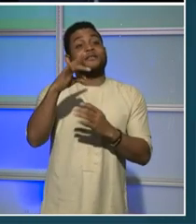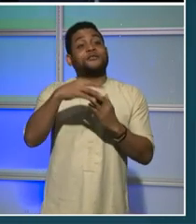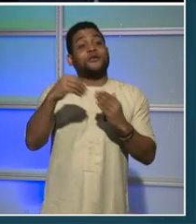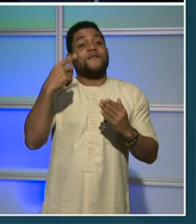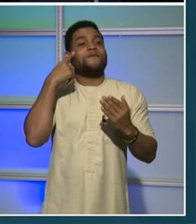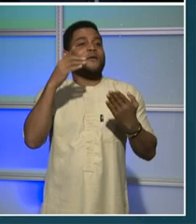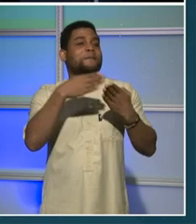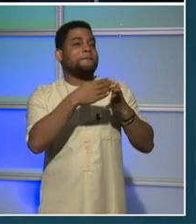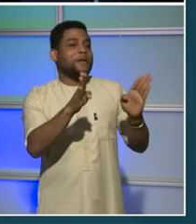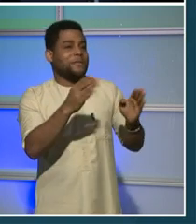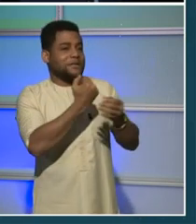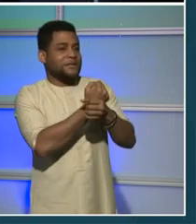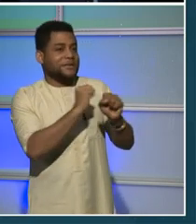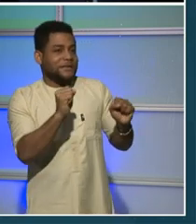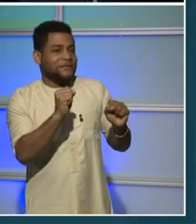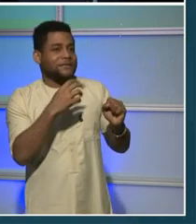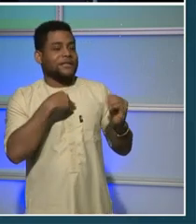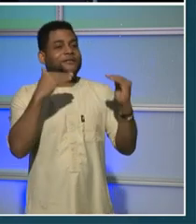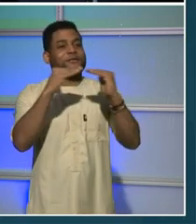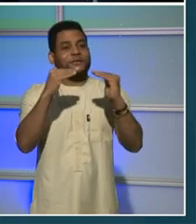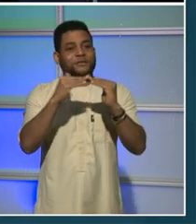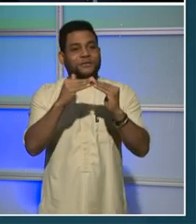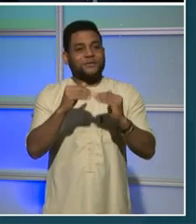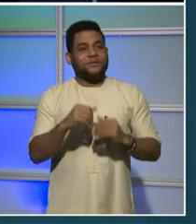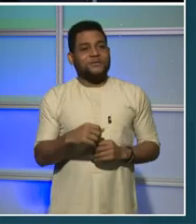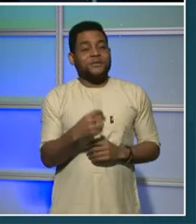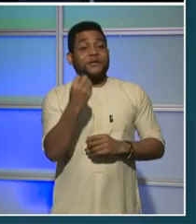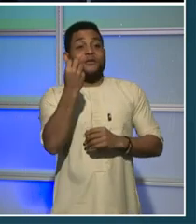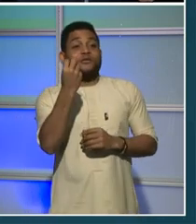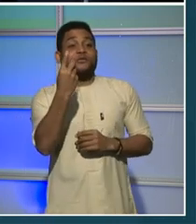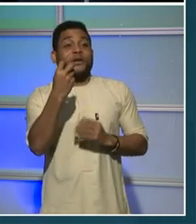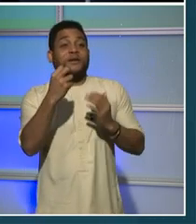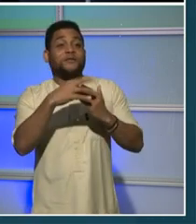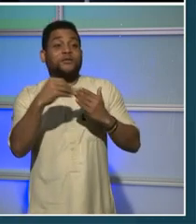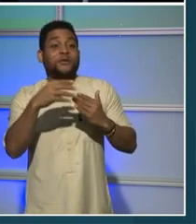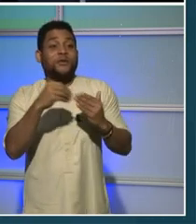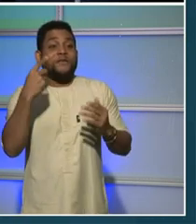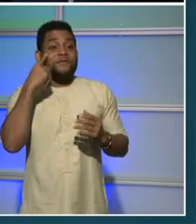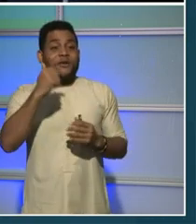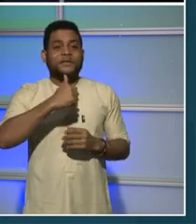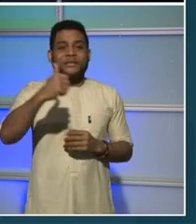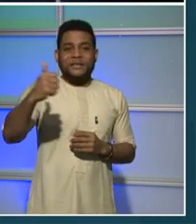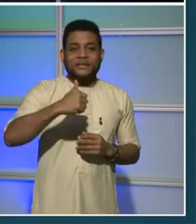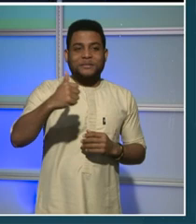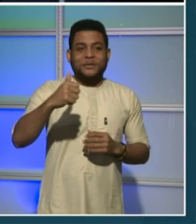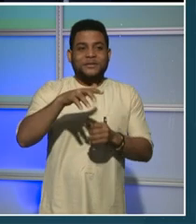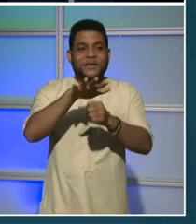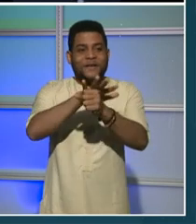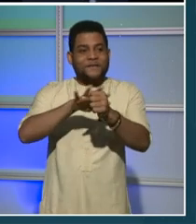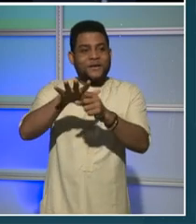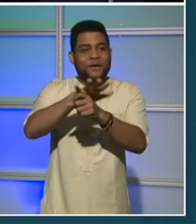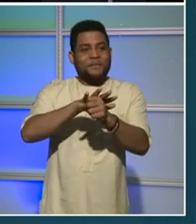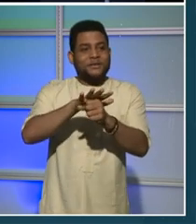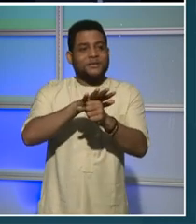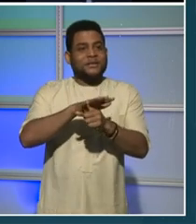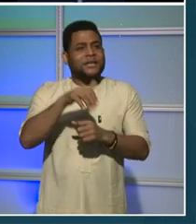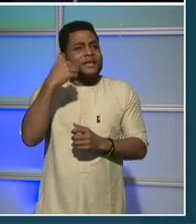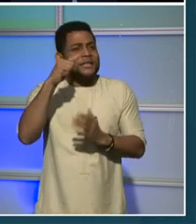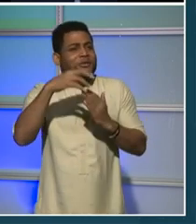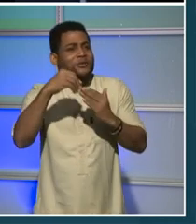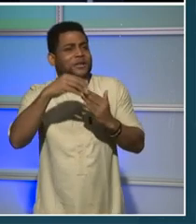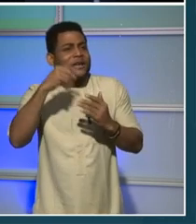$12 for transportation and the environment, and $10 for government operations. That's an increase.